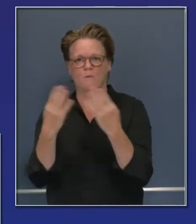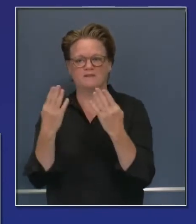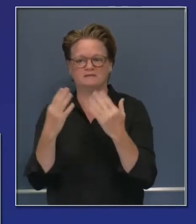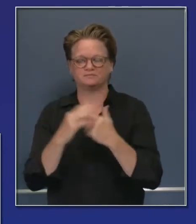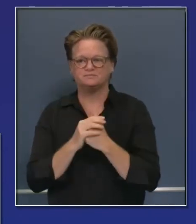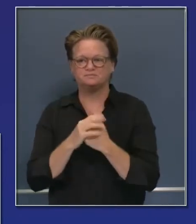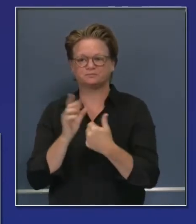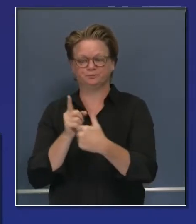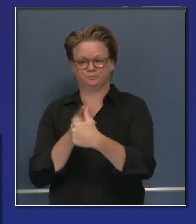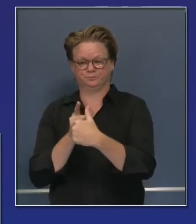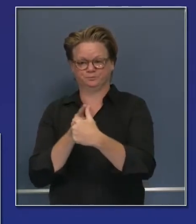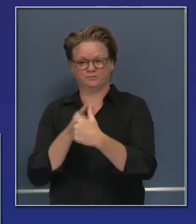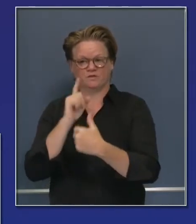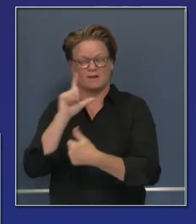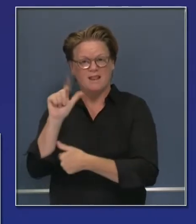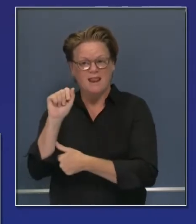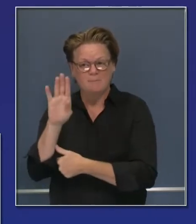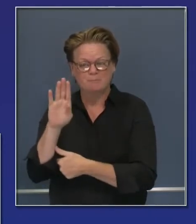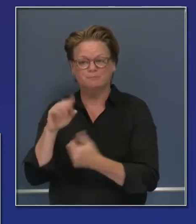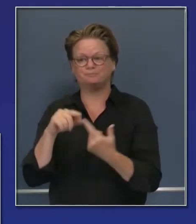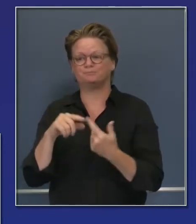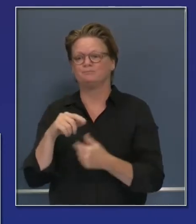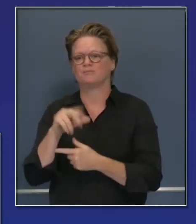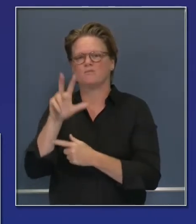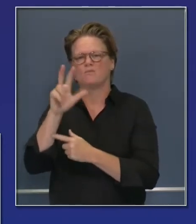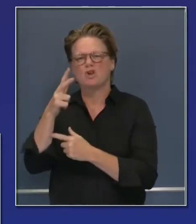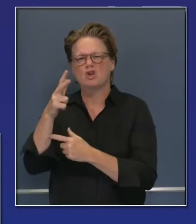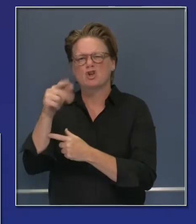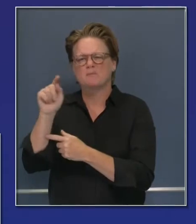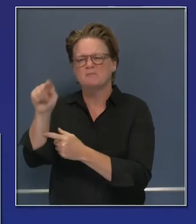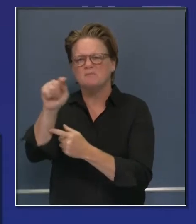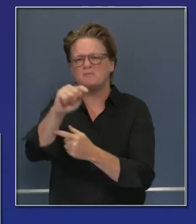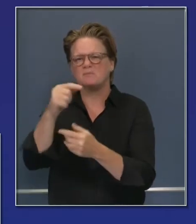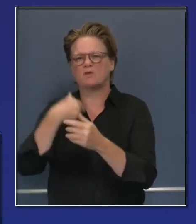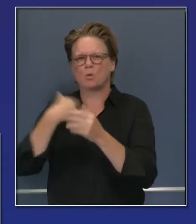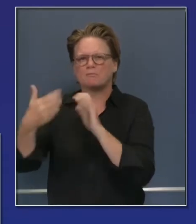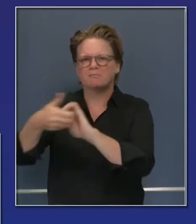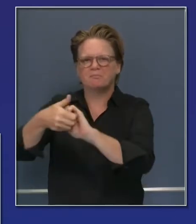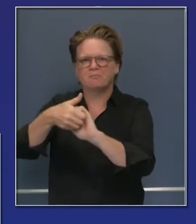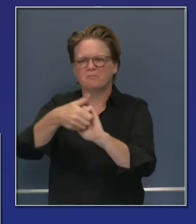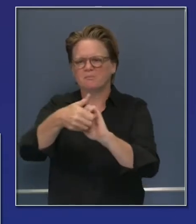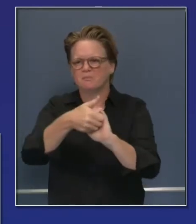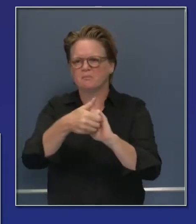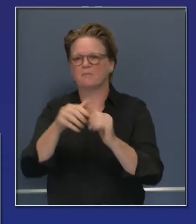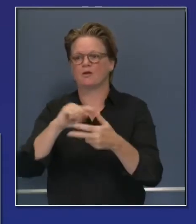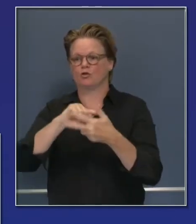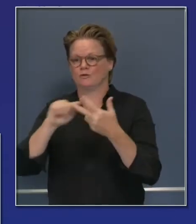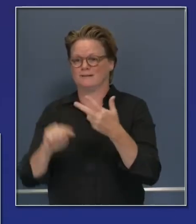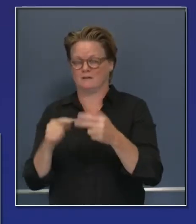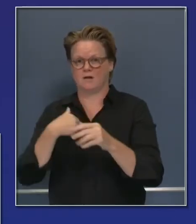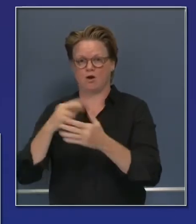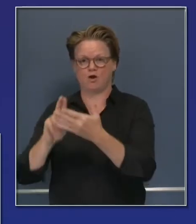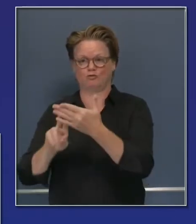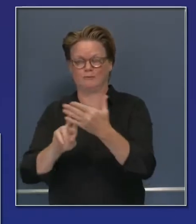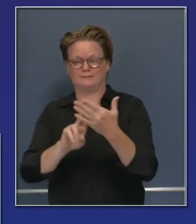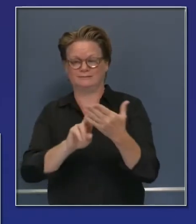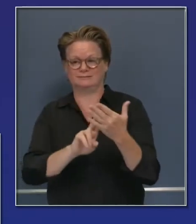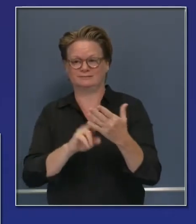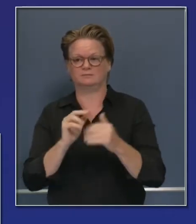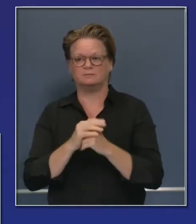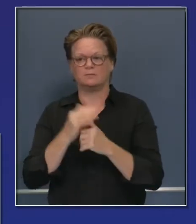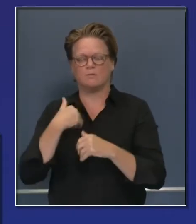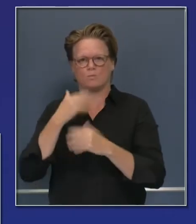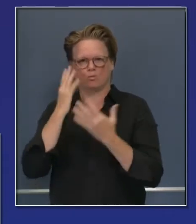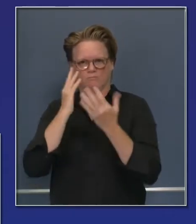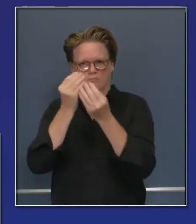for third-party payment. These are independent contracts. All of those contracts will be made public and will be